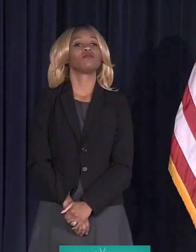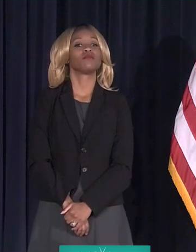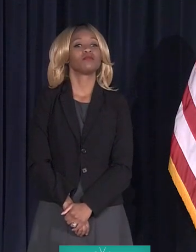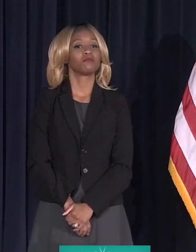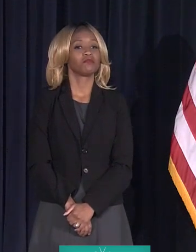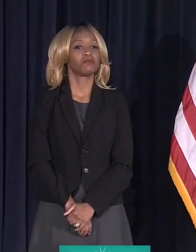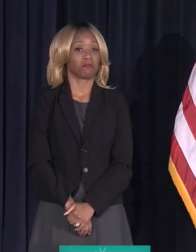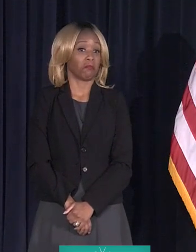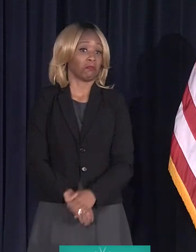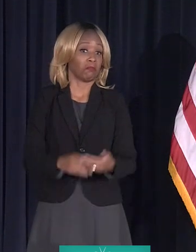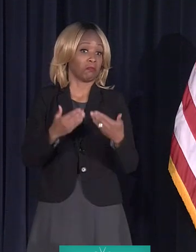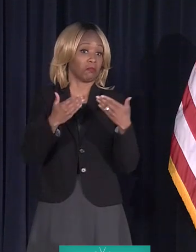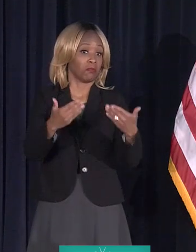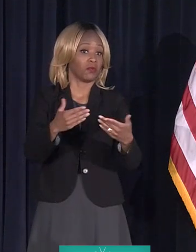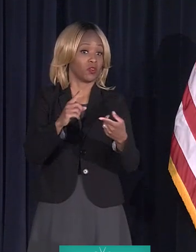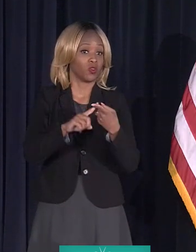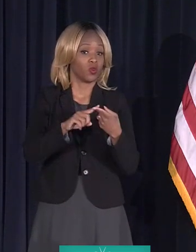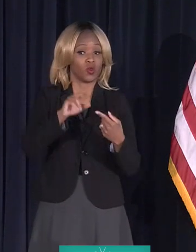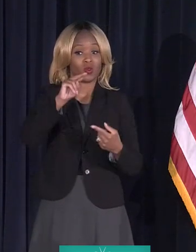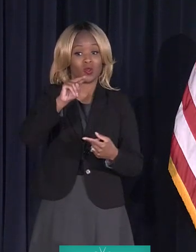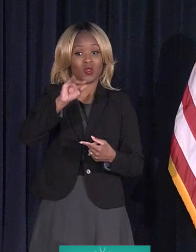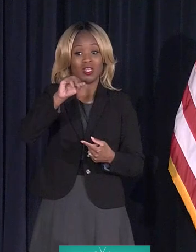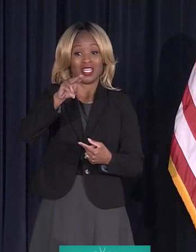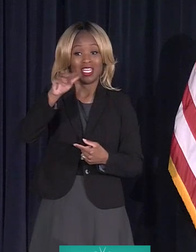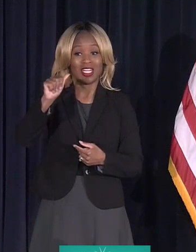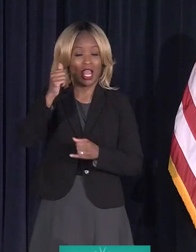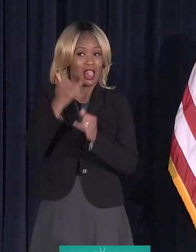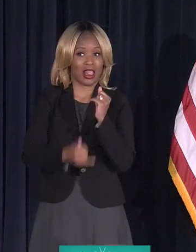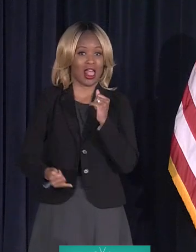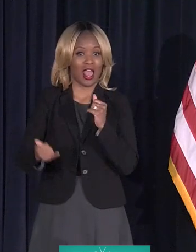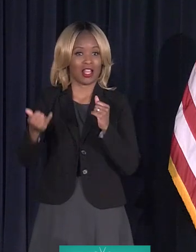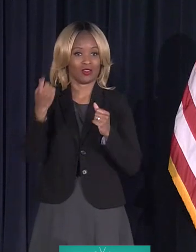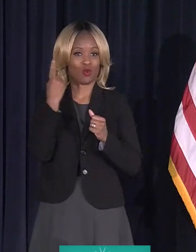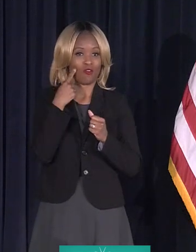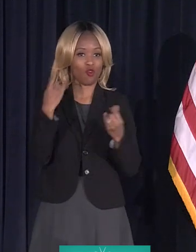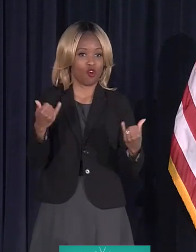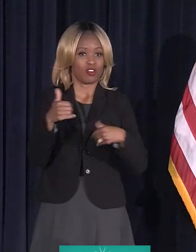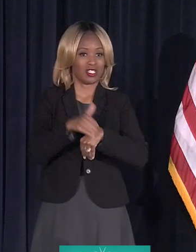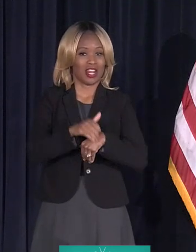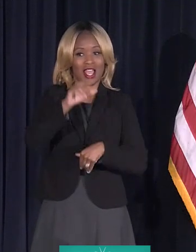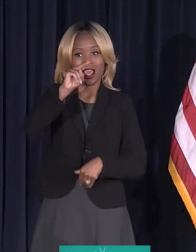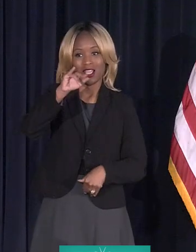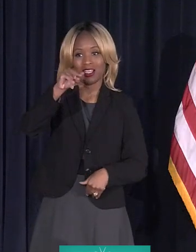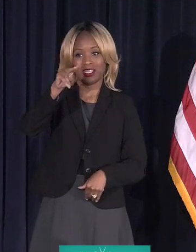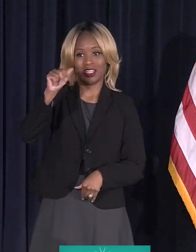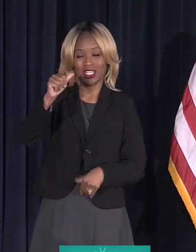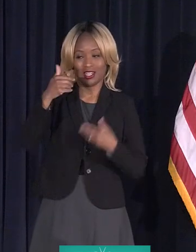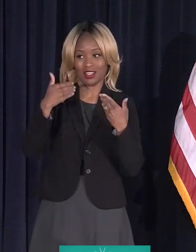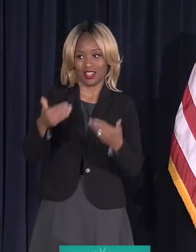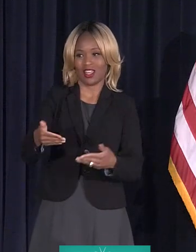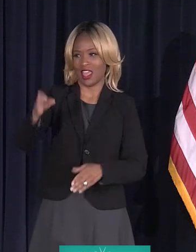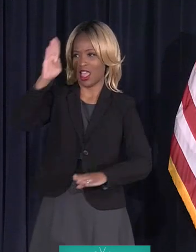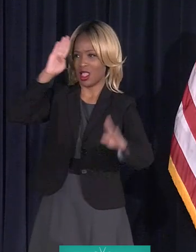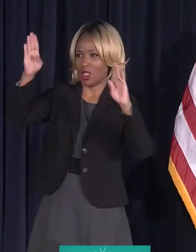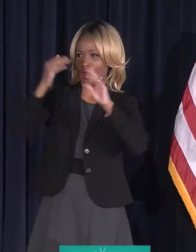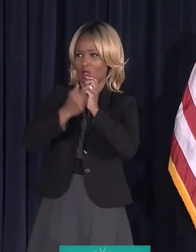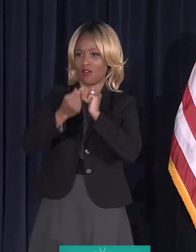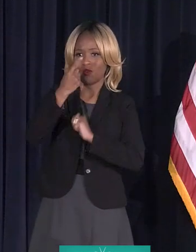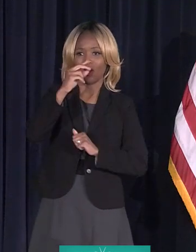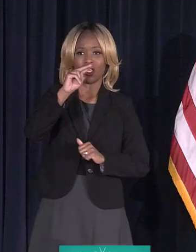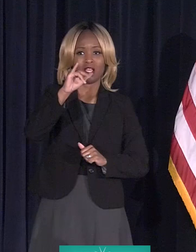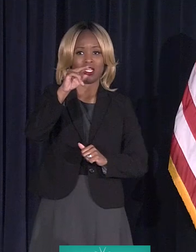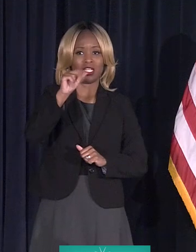Okay, we'll move on to Nina. Okay. Last call of night will be Nina. Go ahead. Hi, everyone. This is Nina